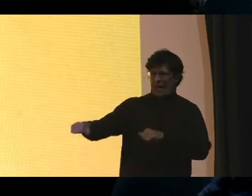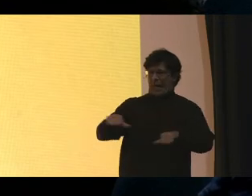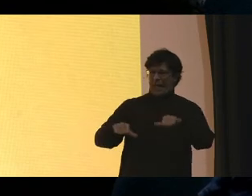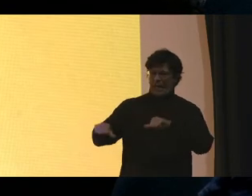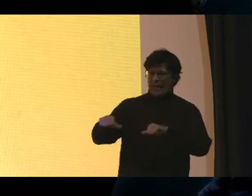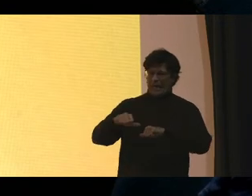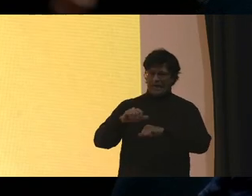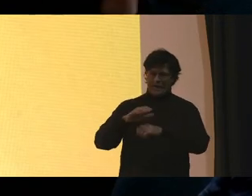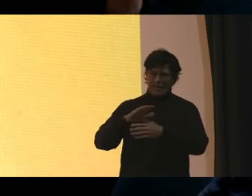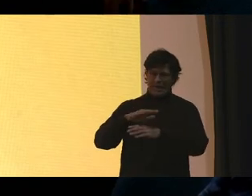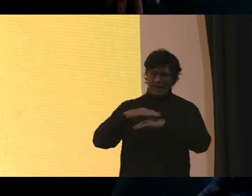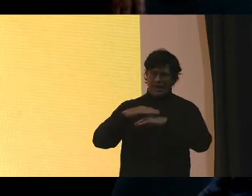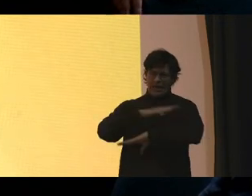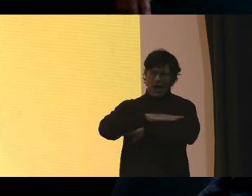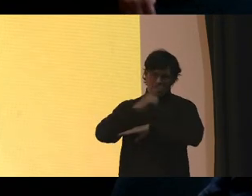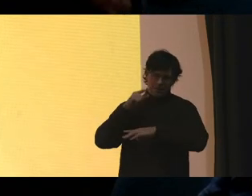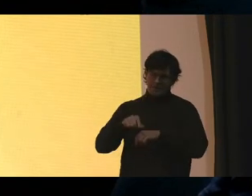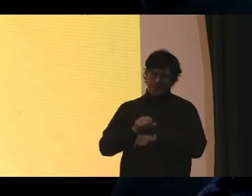slaves